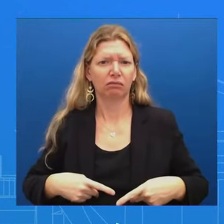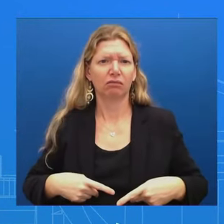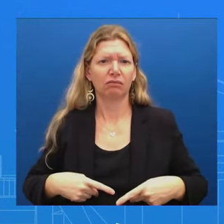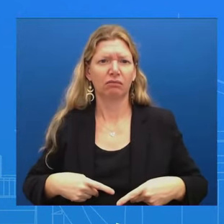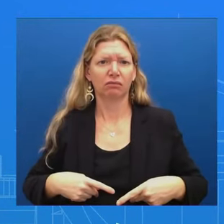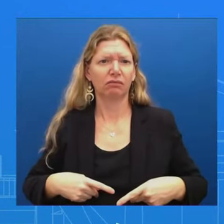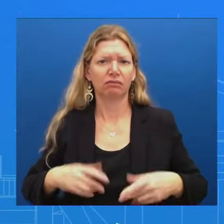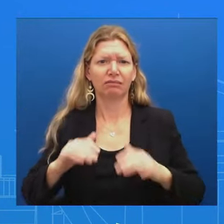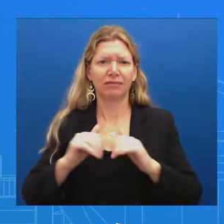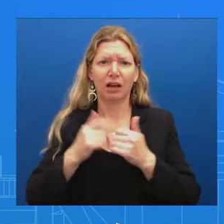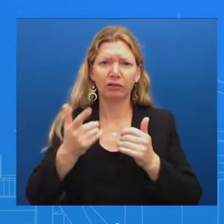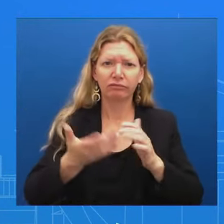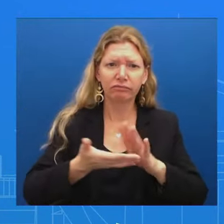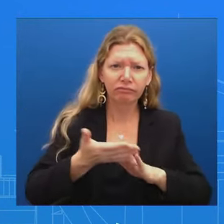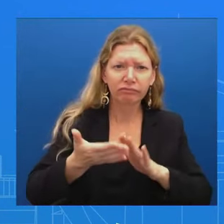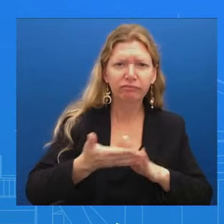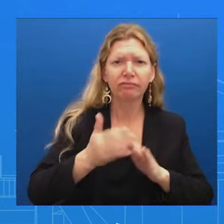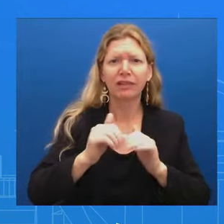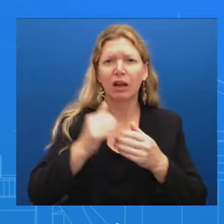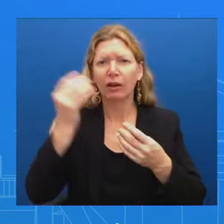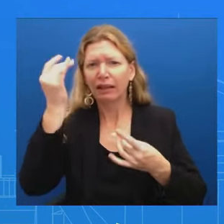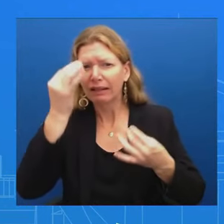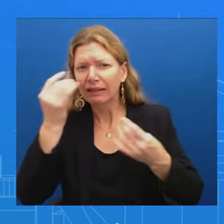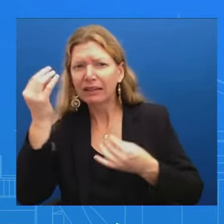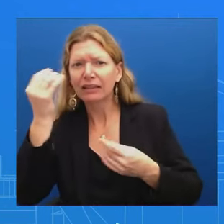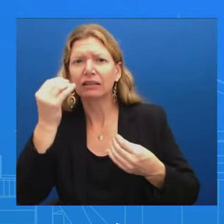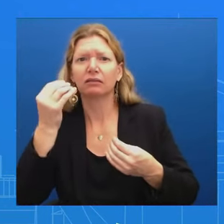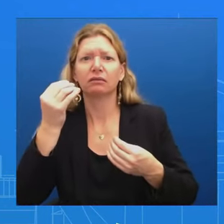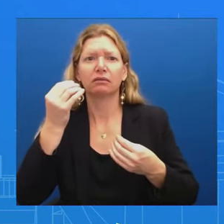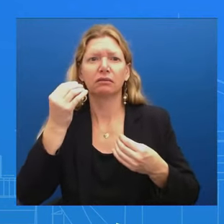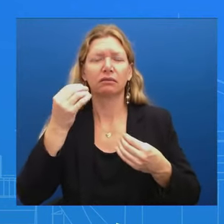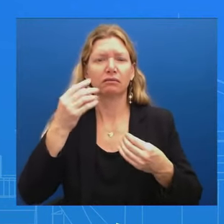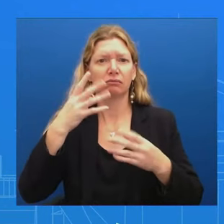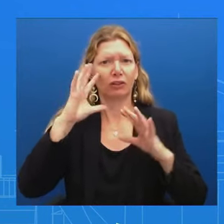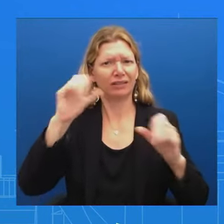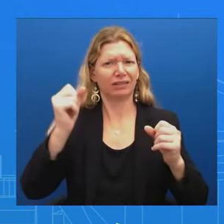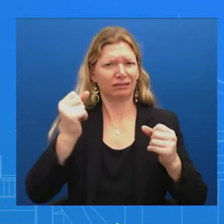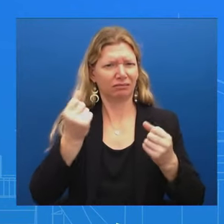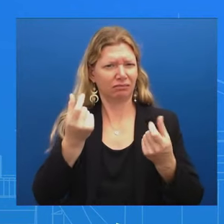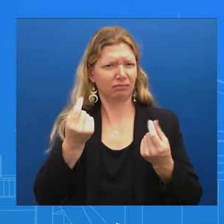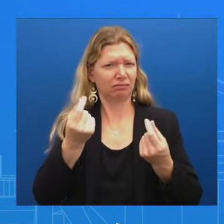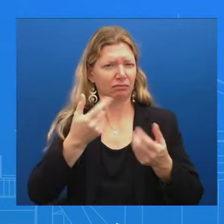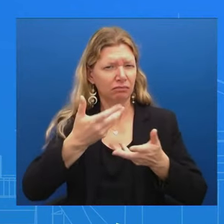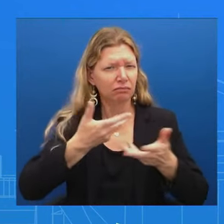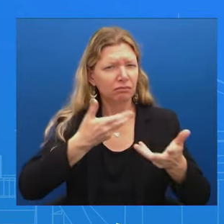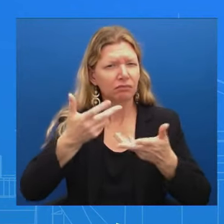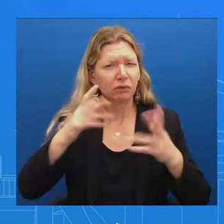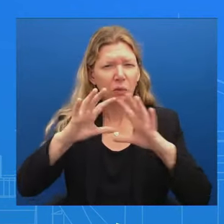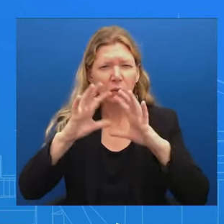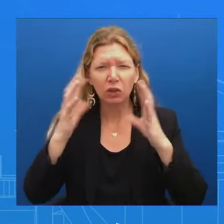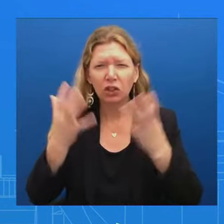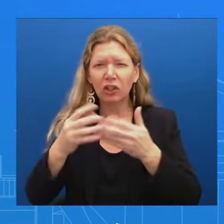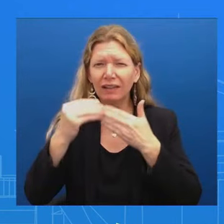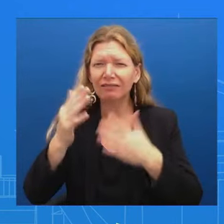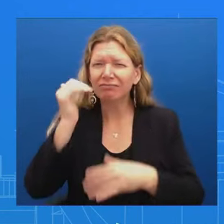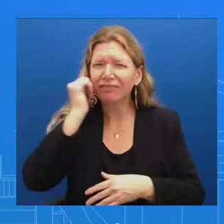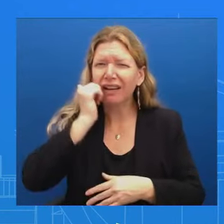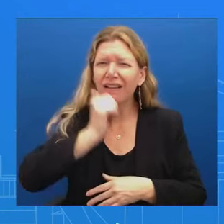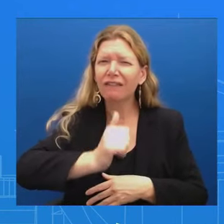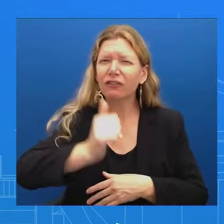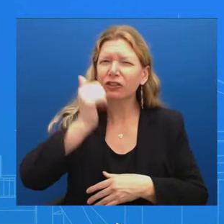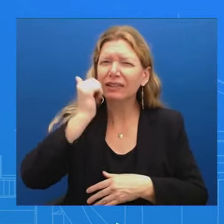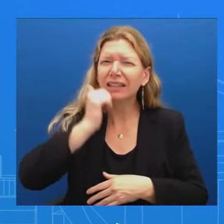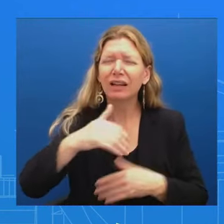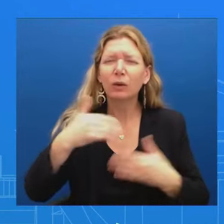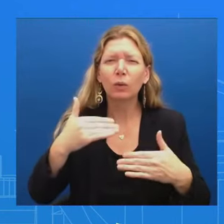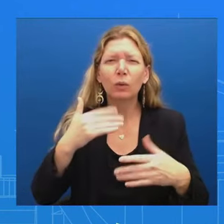By dealing with war leaders By making really difficult decisions on behalf of the American people Whether it's domestic Whether it's national security And so